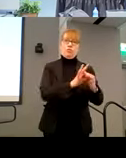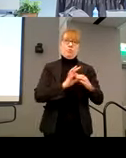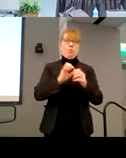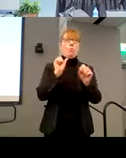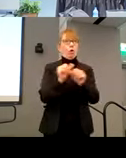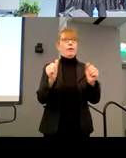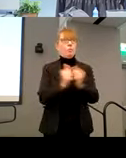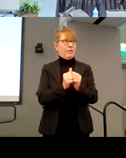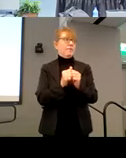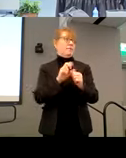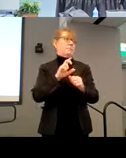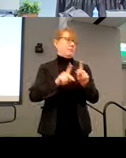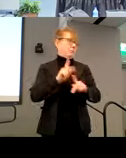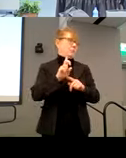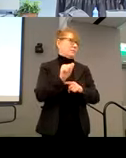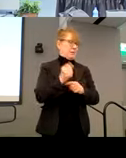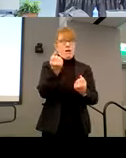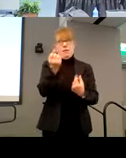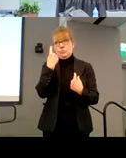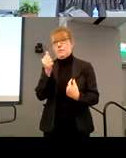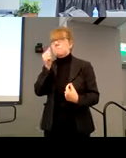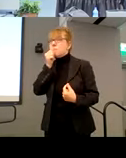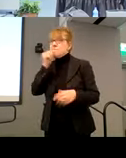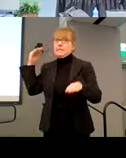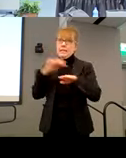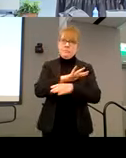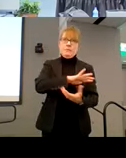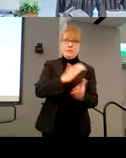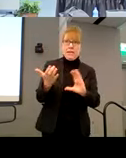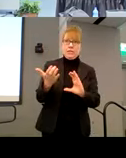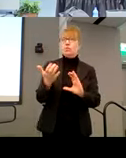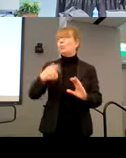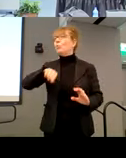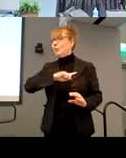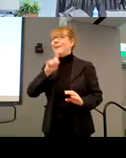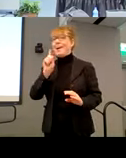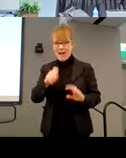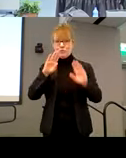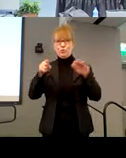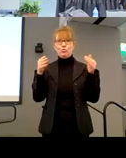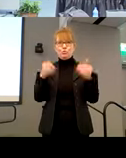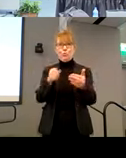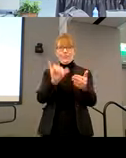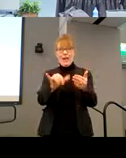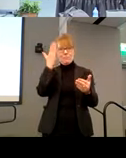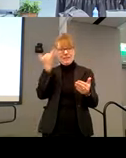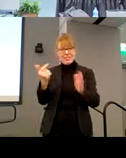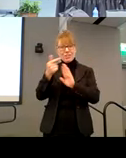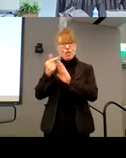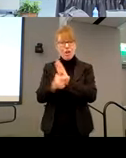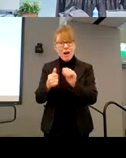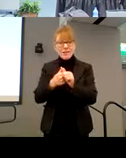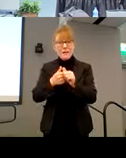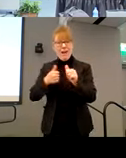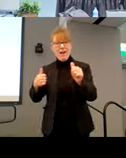understanding the privacy implications. We have to do that because the law is kind of lagging behind